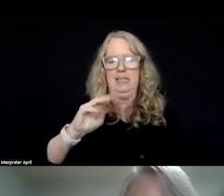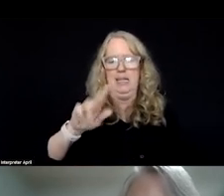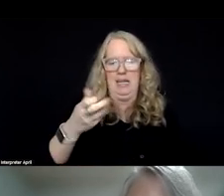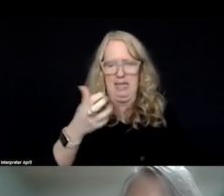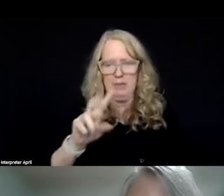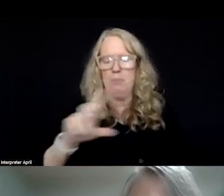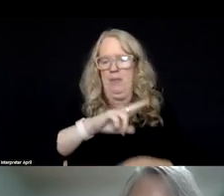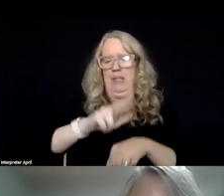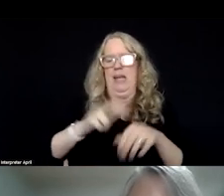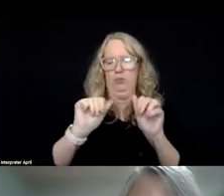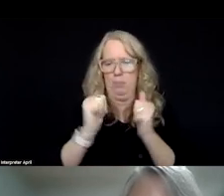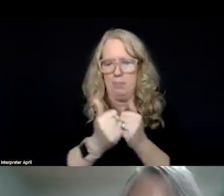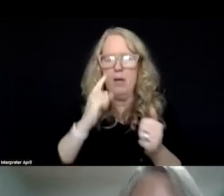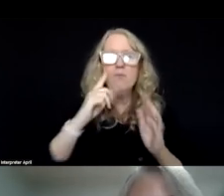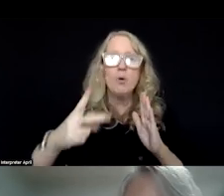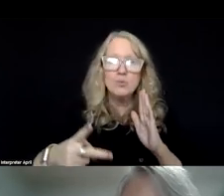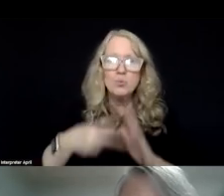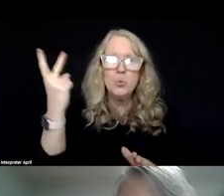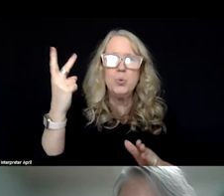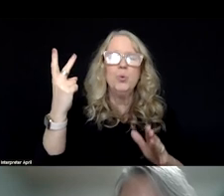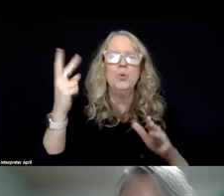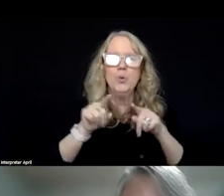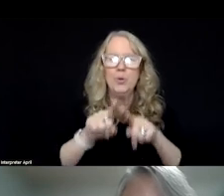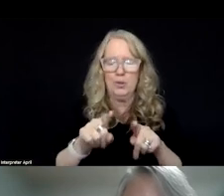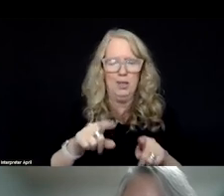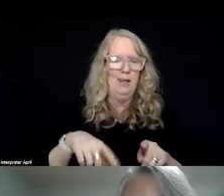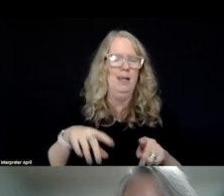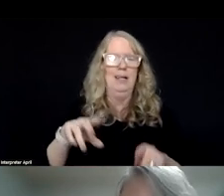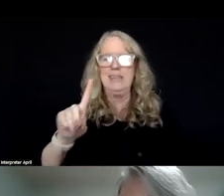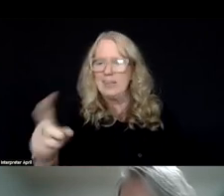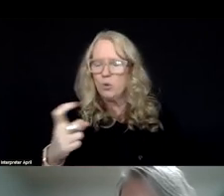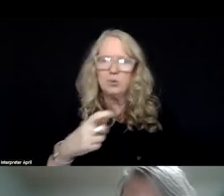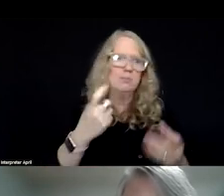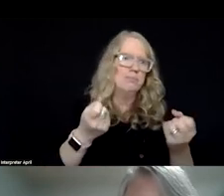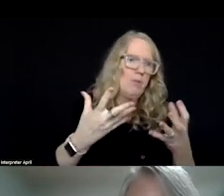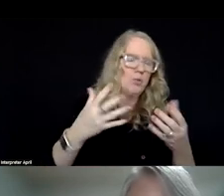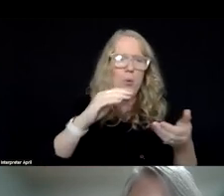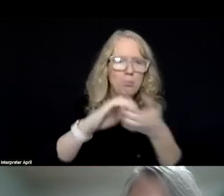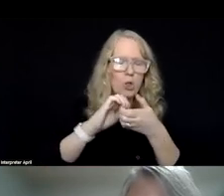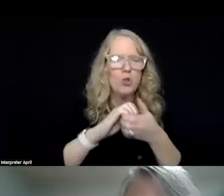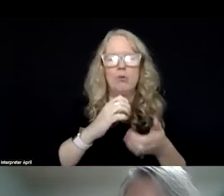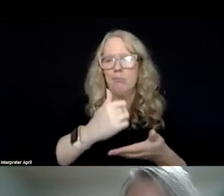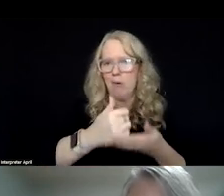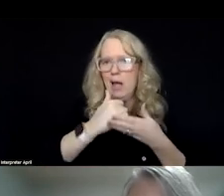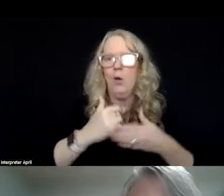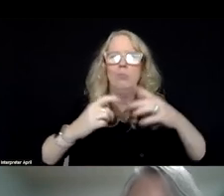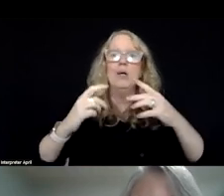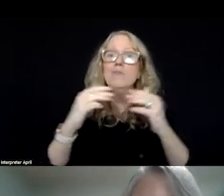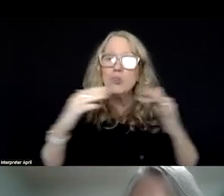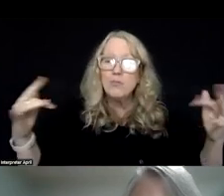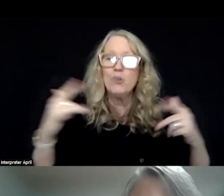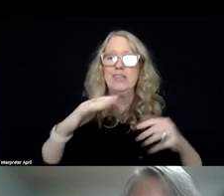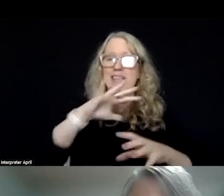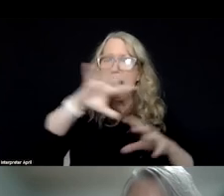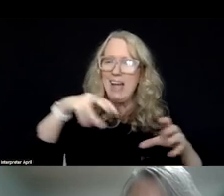National Association for Dual Diagnosis. Plus, we have multiple other partners to help us focus on diversity, equity, inclusion,